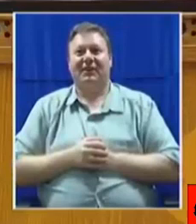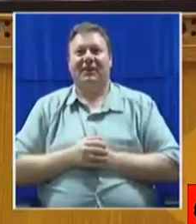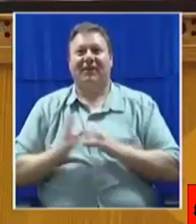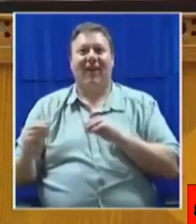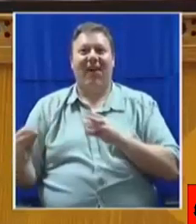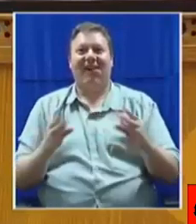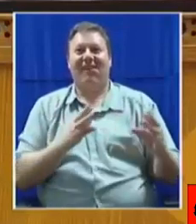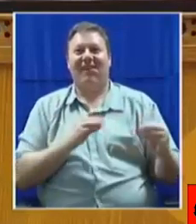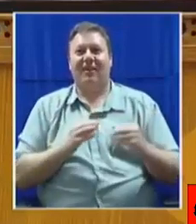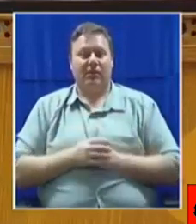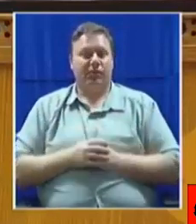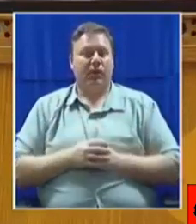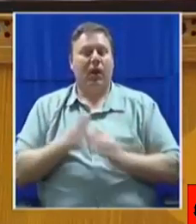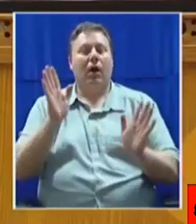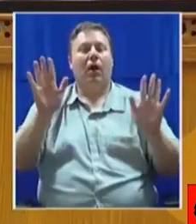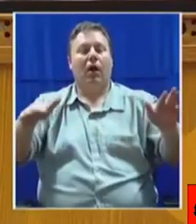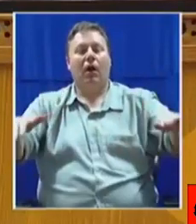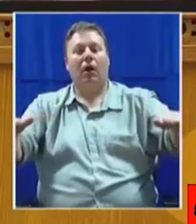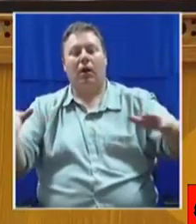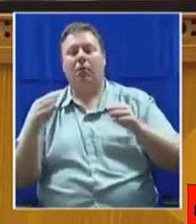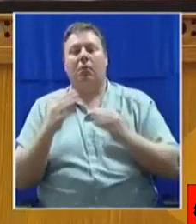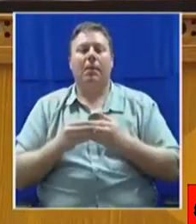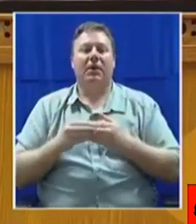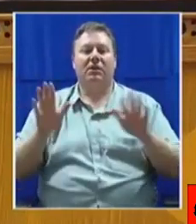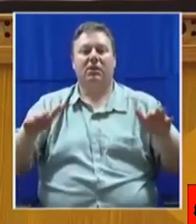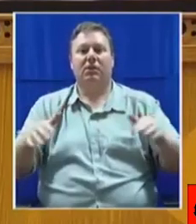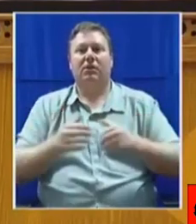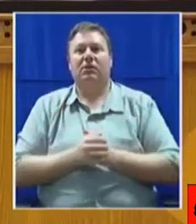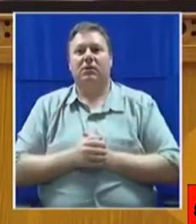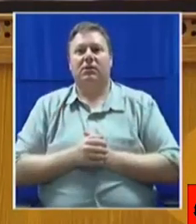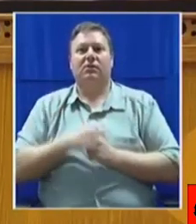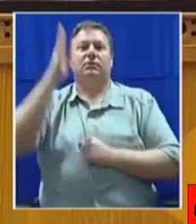Order members. Madam Speaker.